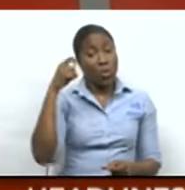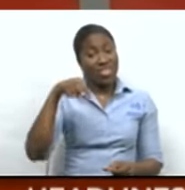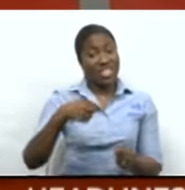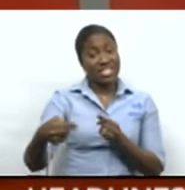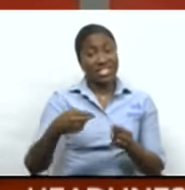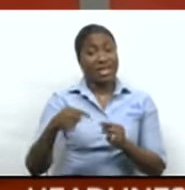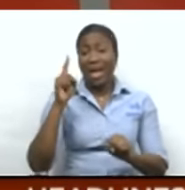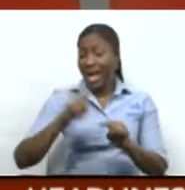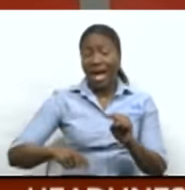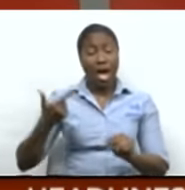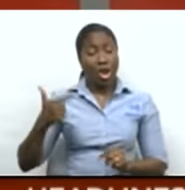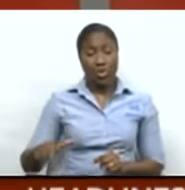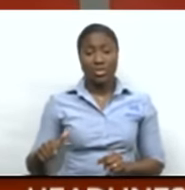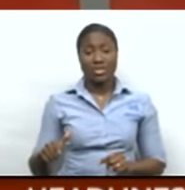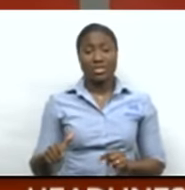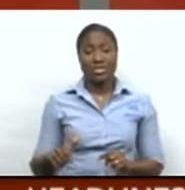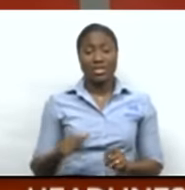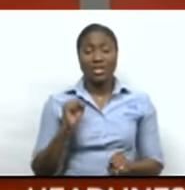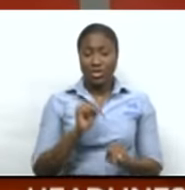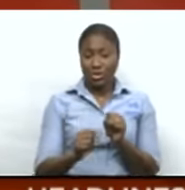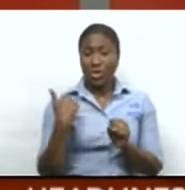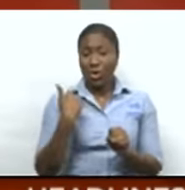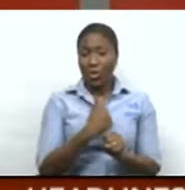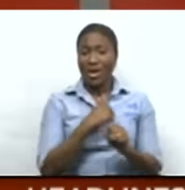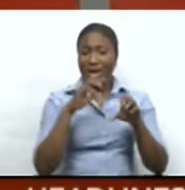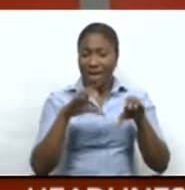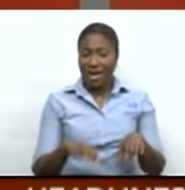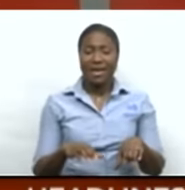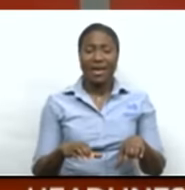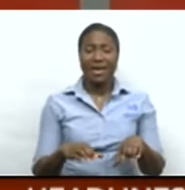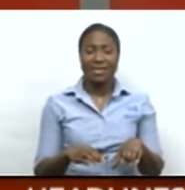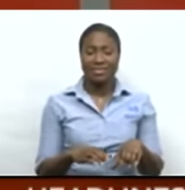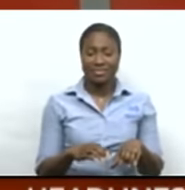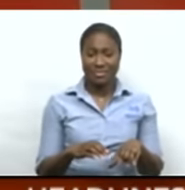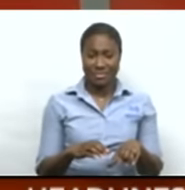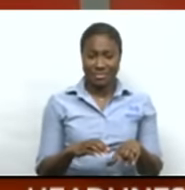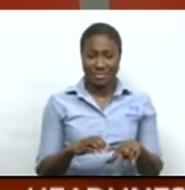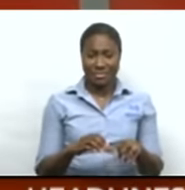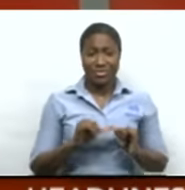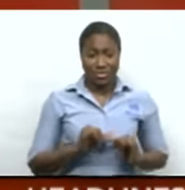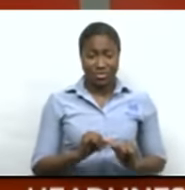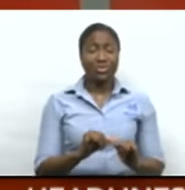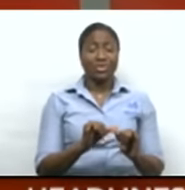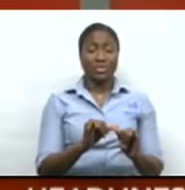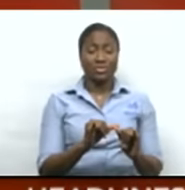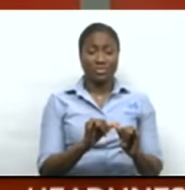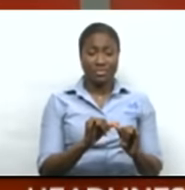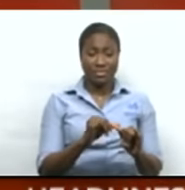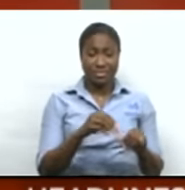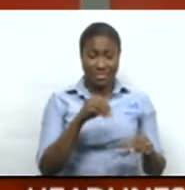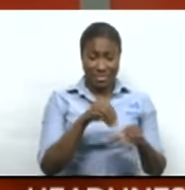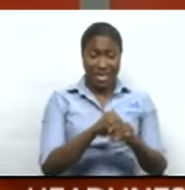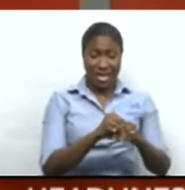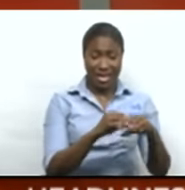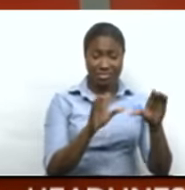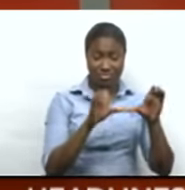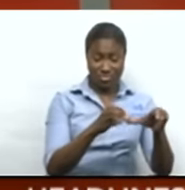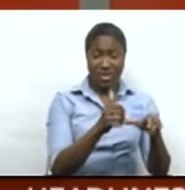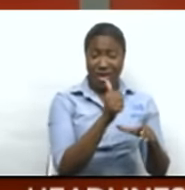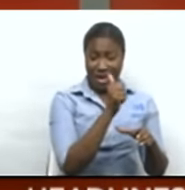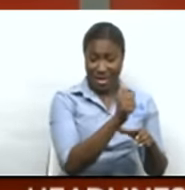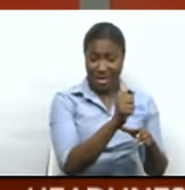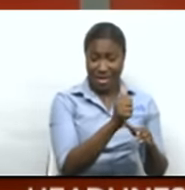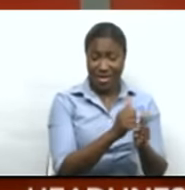not lose so that we can first probably maintain our position as I said in the A and then